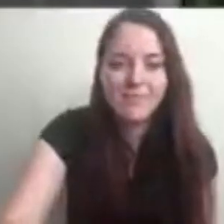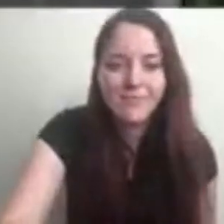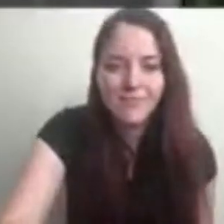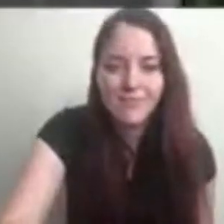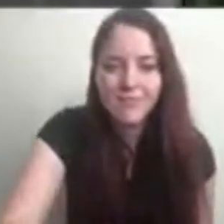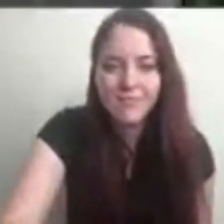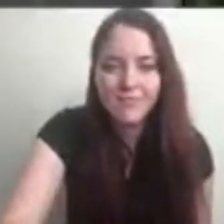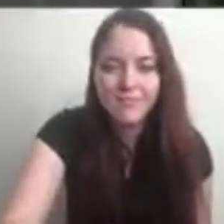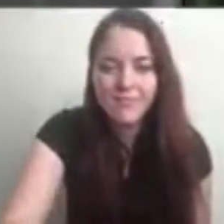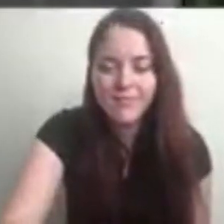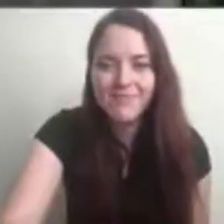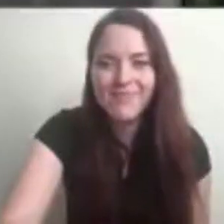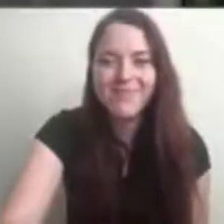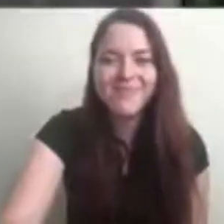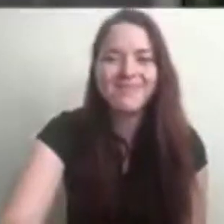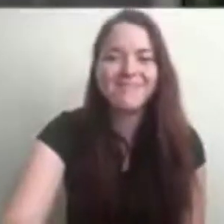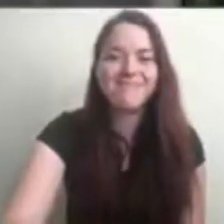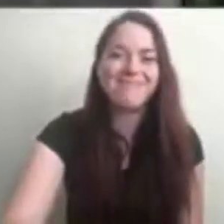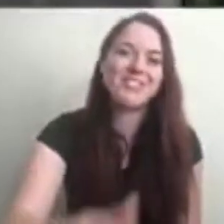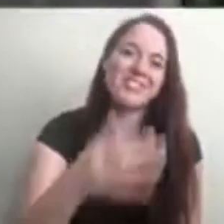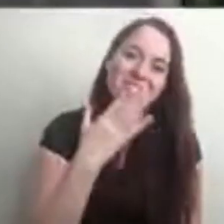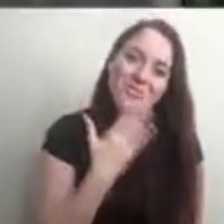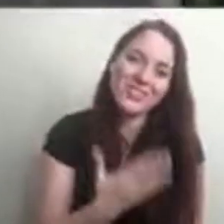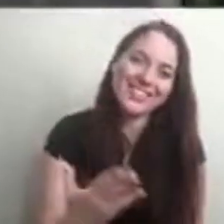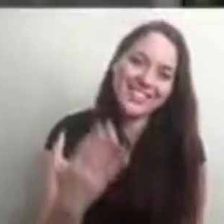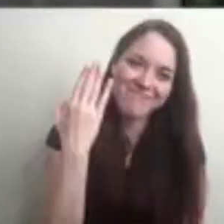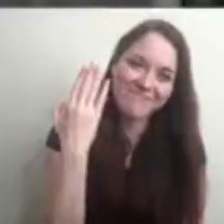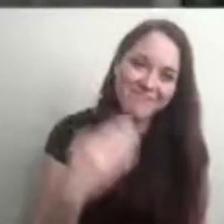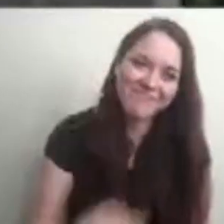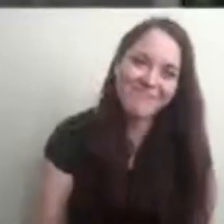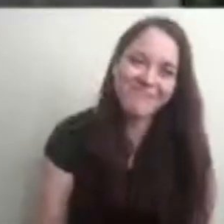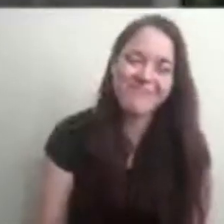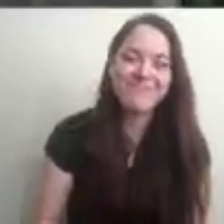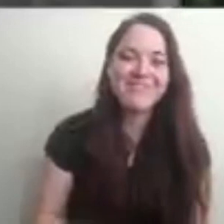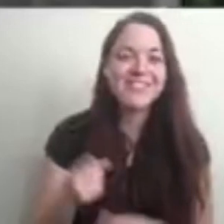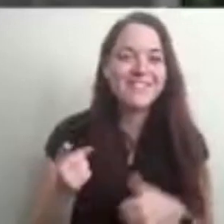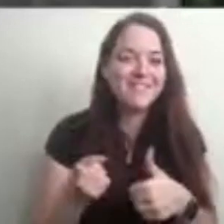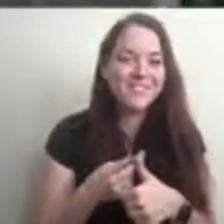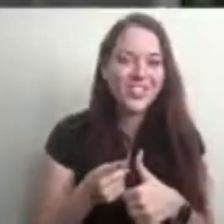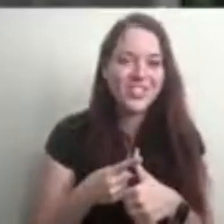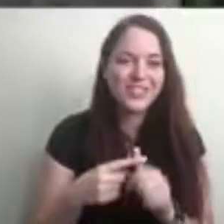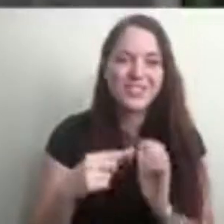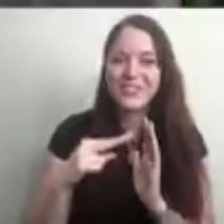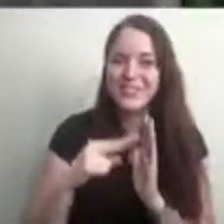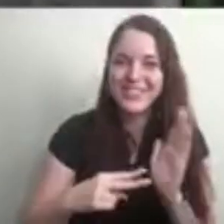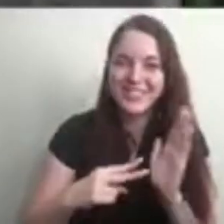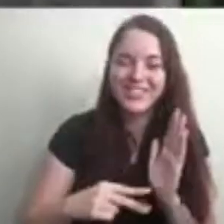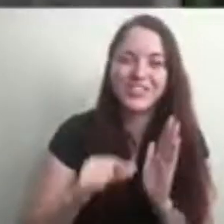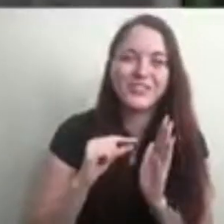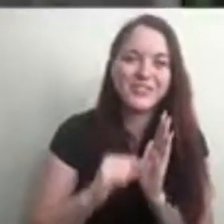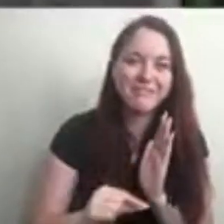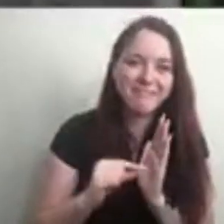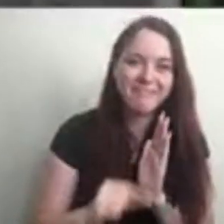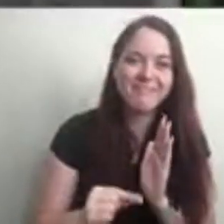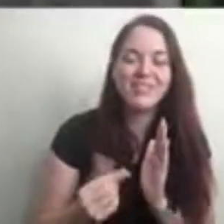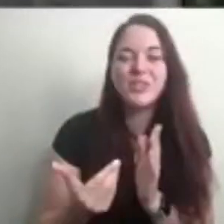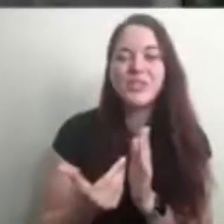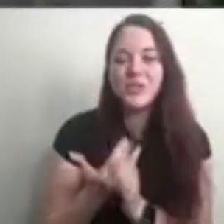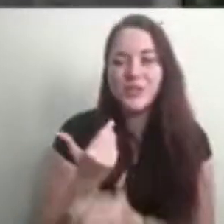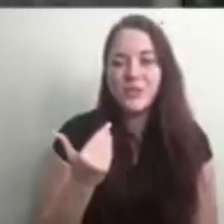Good morning. Our first reading is from the New Egalitarian